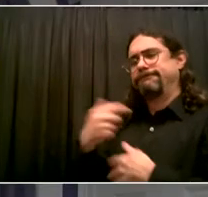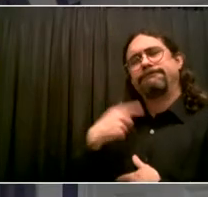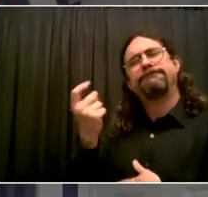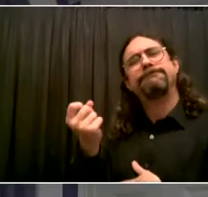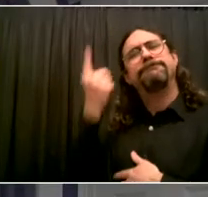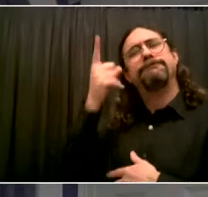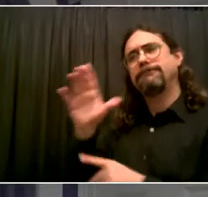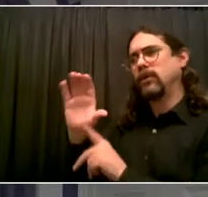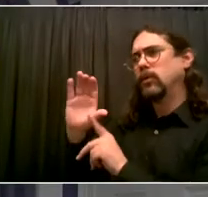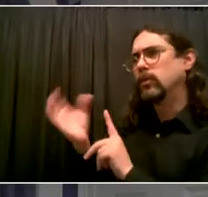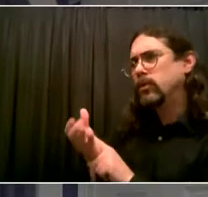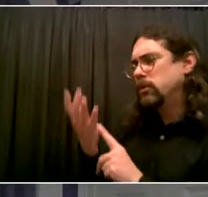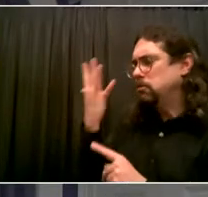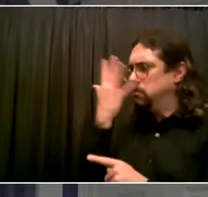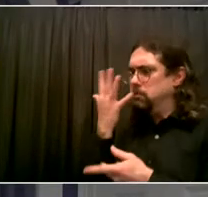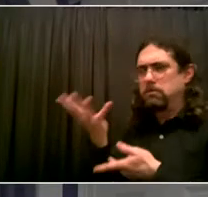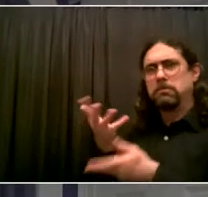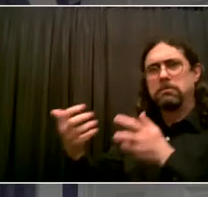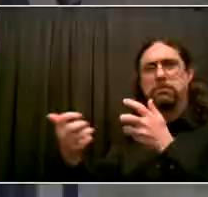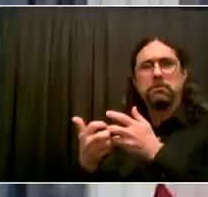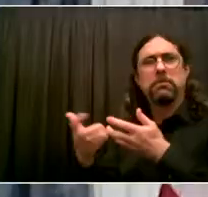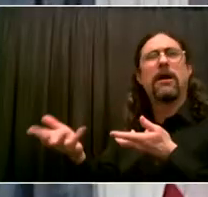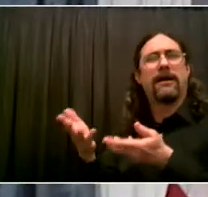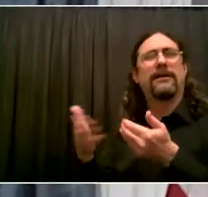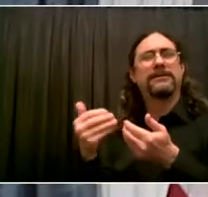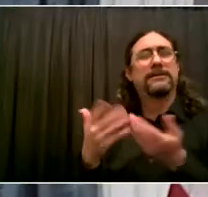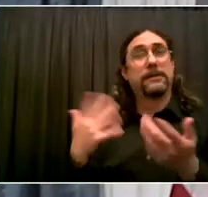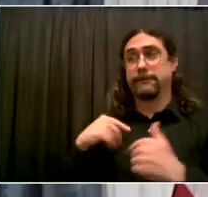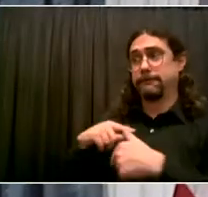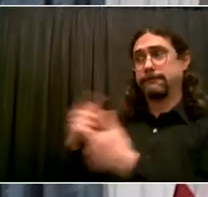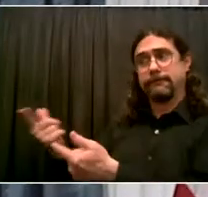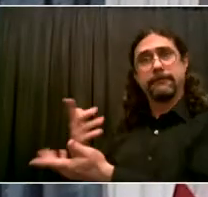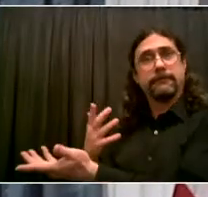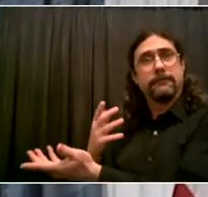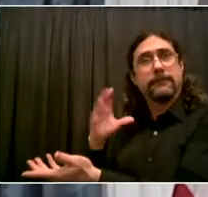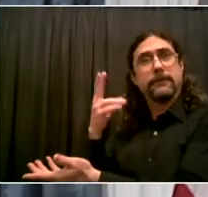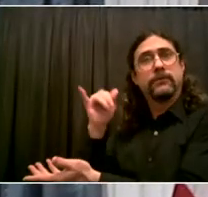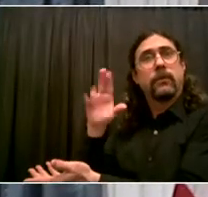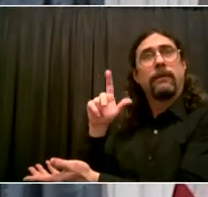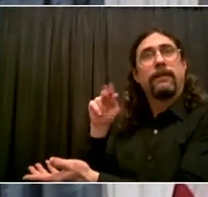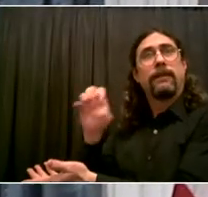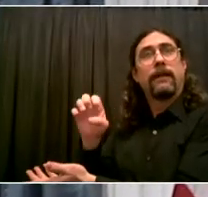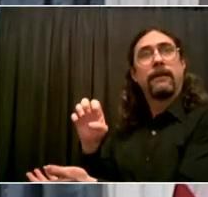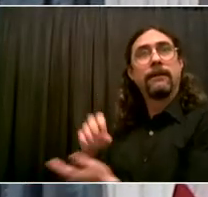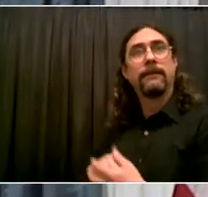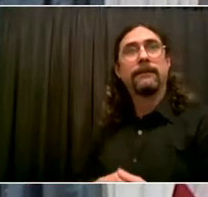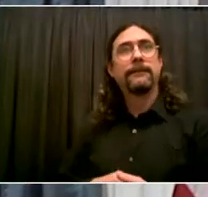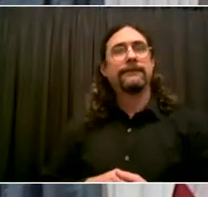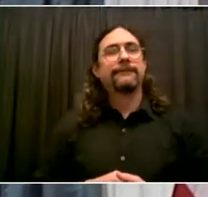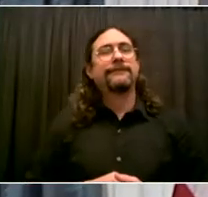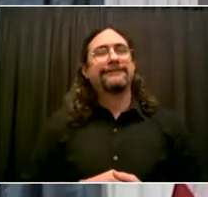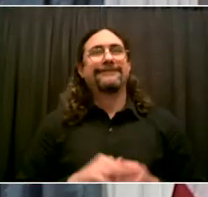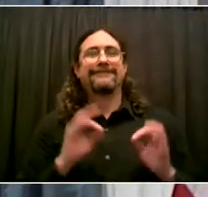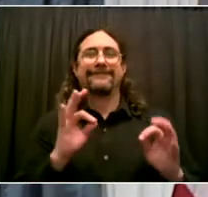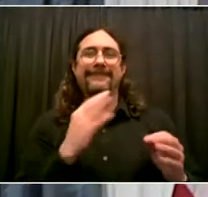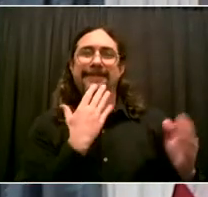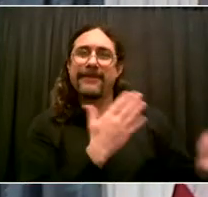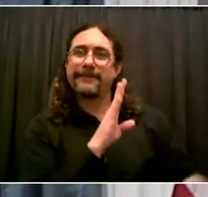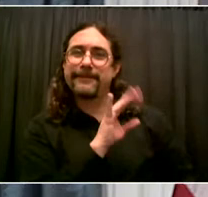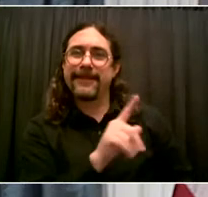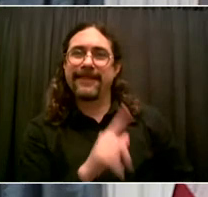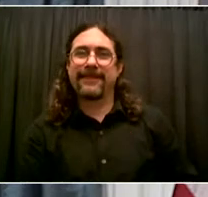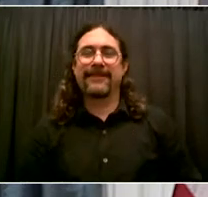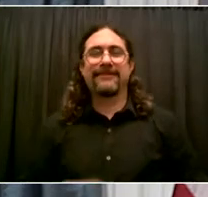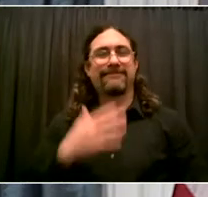you, Bill. And good morning, everyone. Today's announcement is about connection, an essential need we feel as human